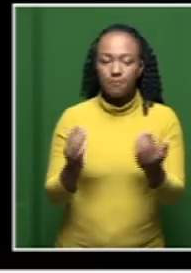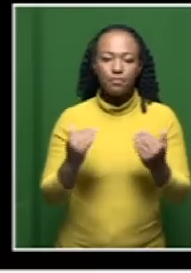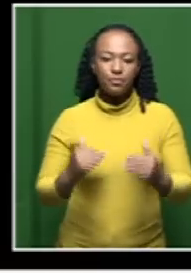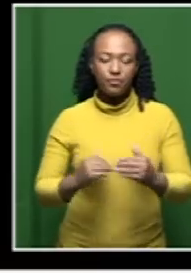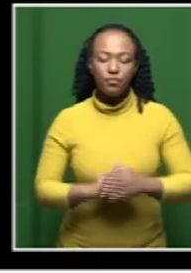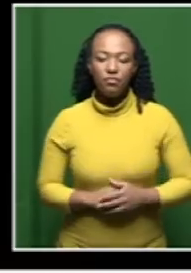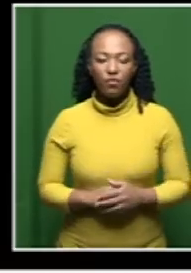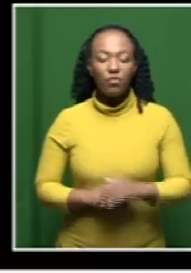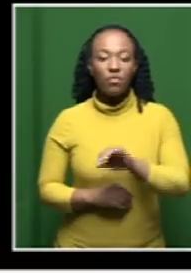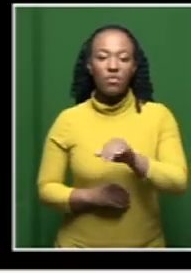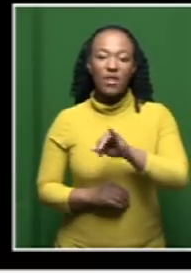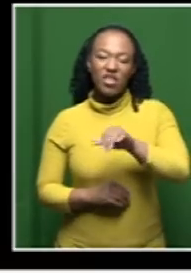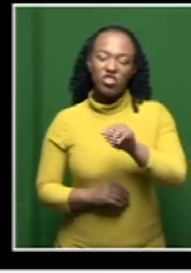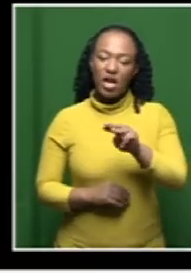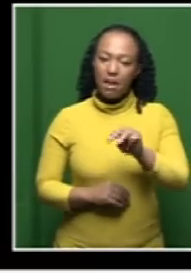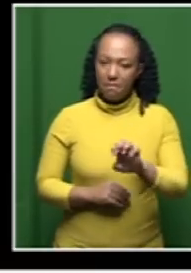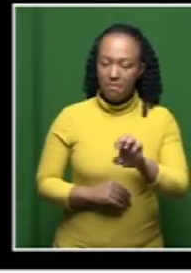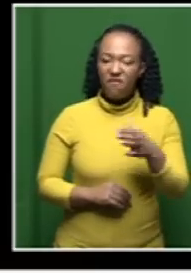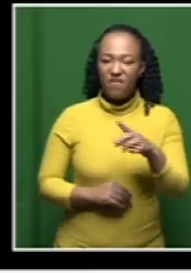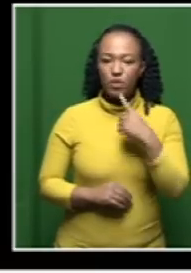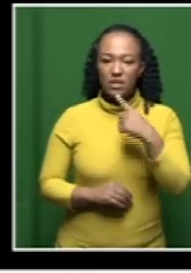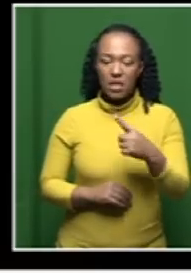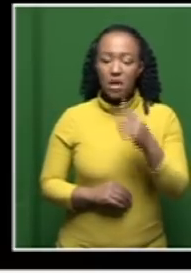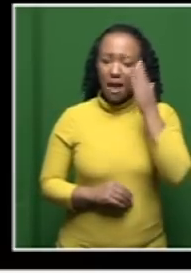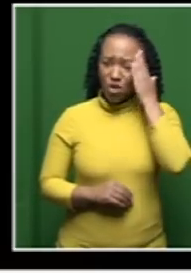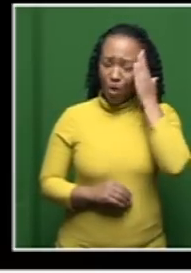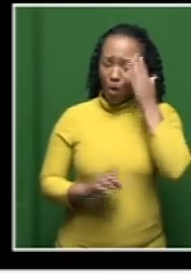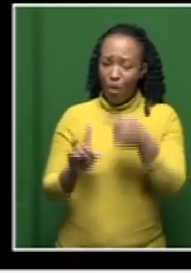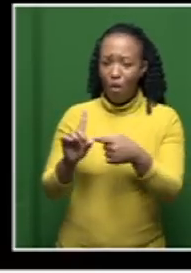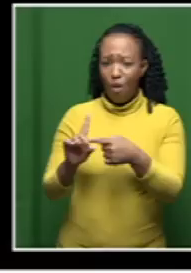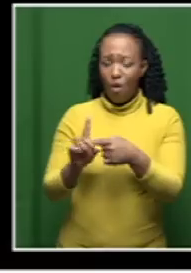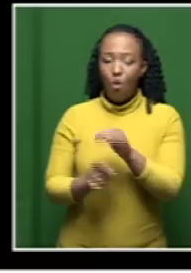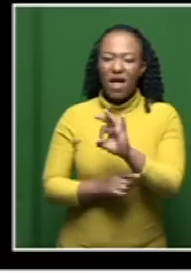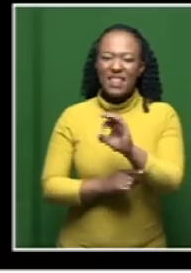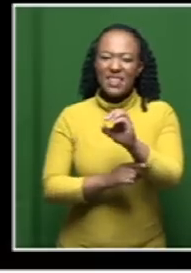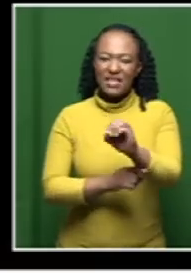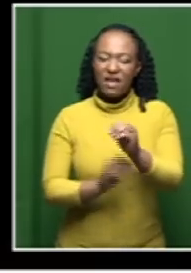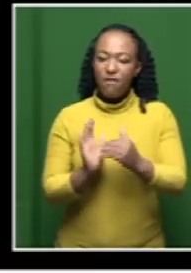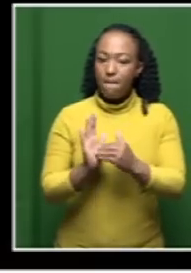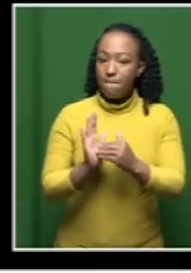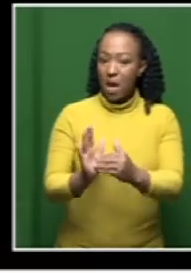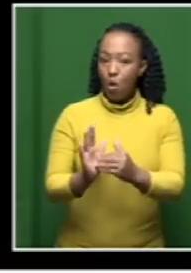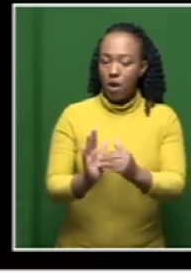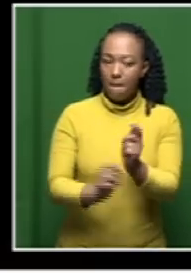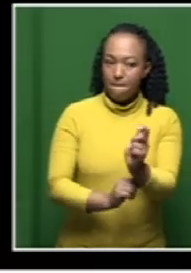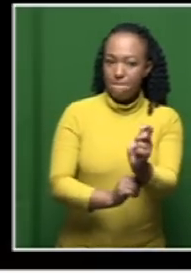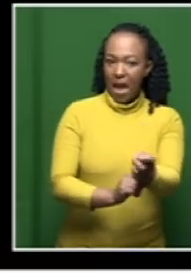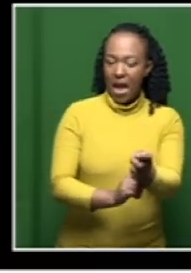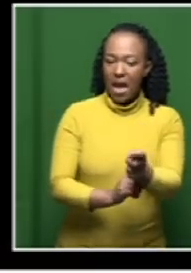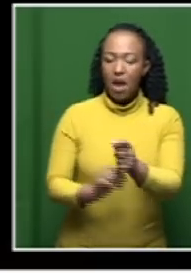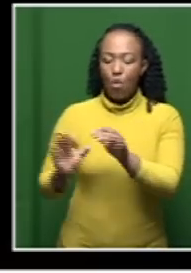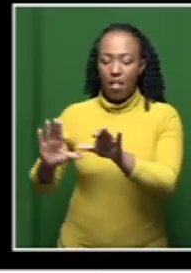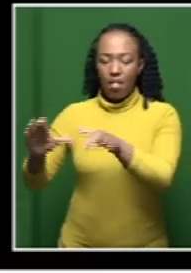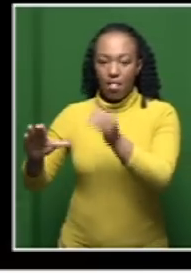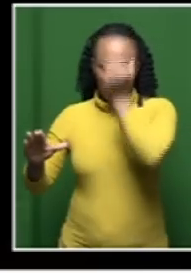Mighty Jamie saying, I know Brian Molefe is not popular because of the $30 million payout and the associations with the Zuma faction. Still,